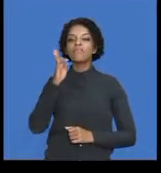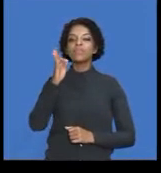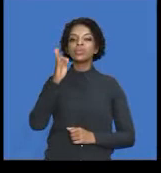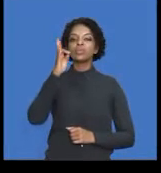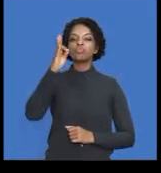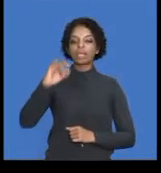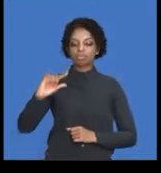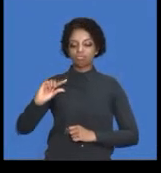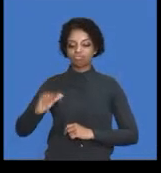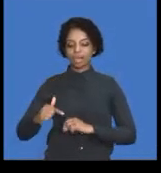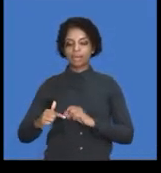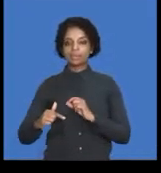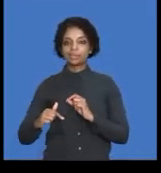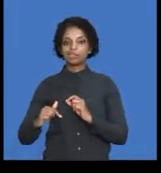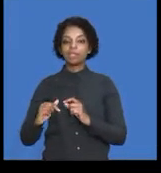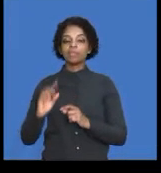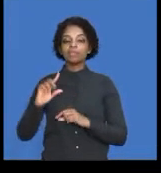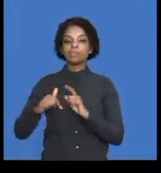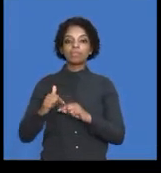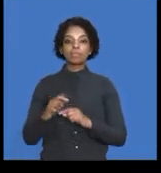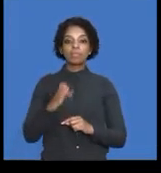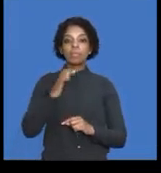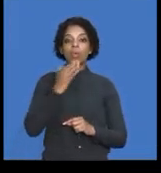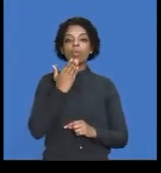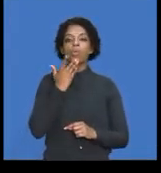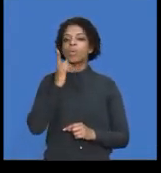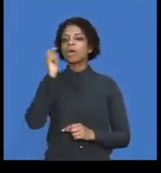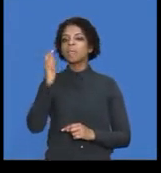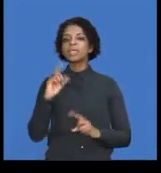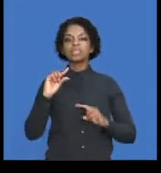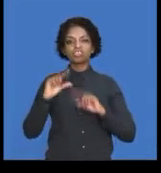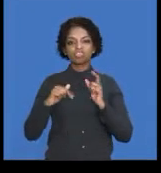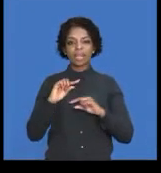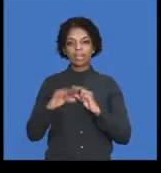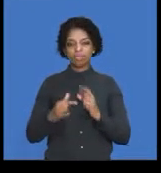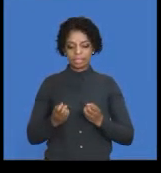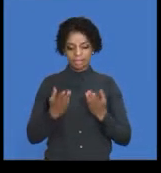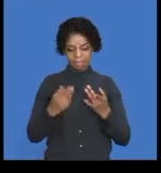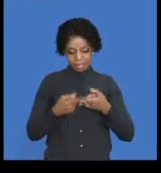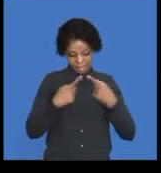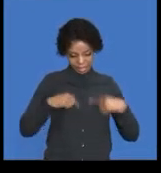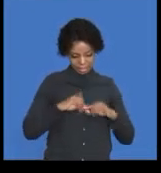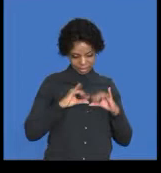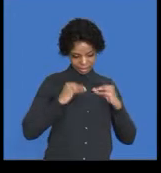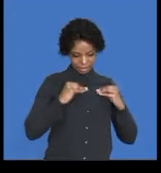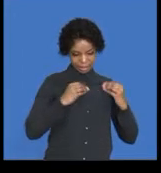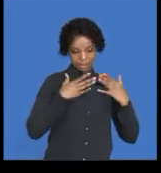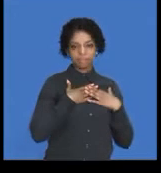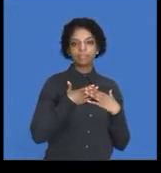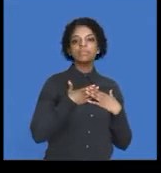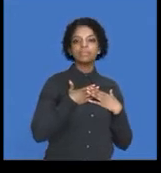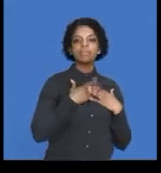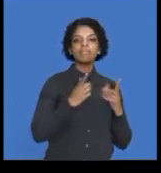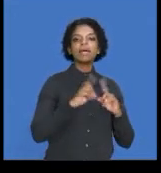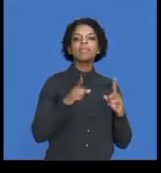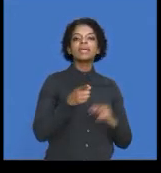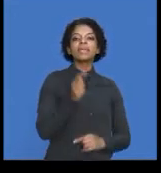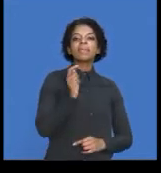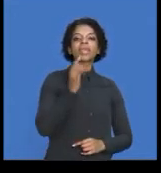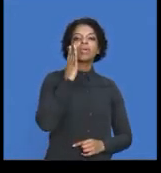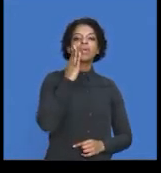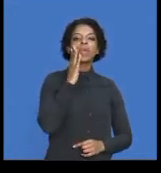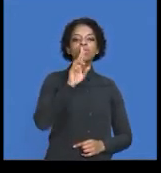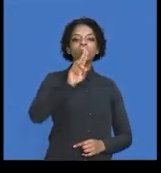as you can see, by whom? By generation suppliers, which is us. However, we made that payment on the